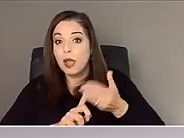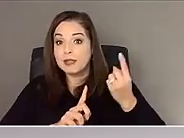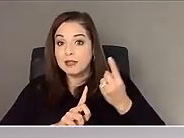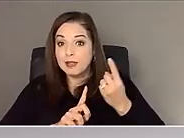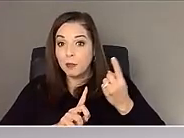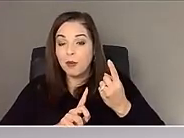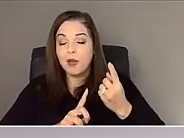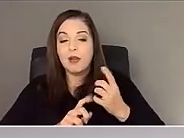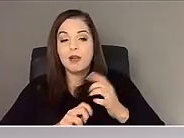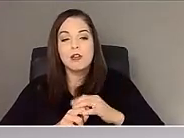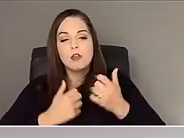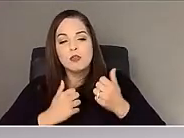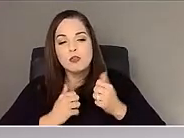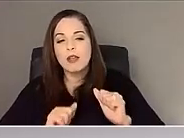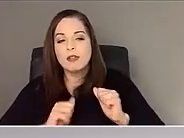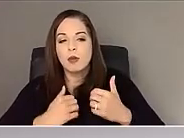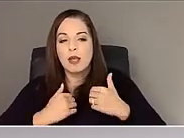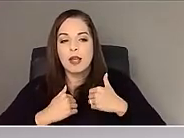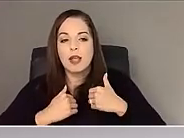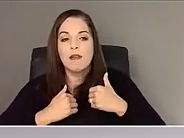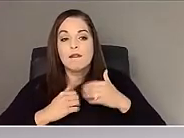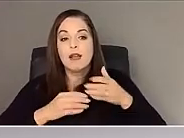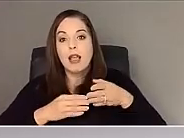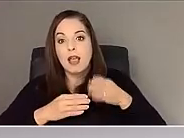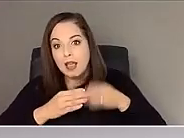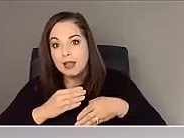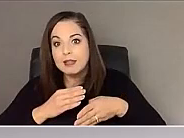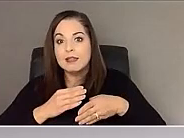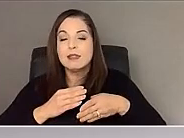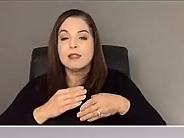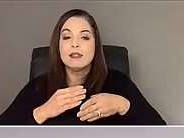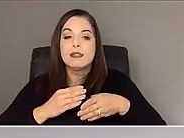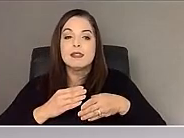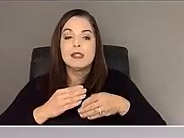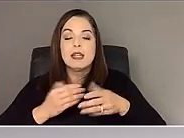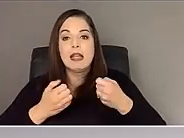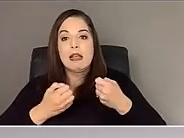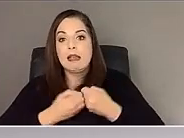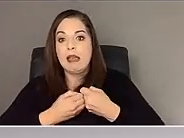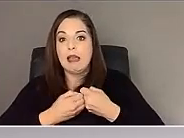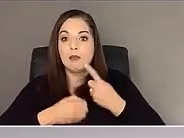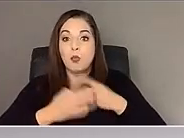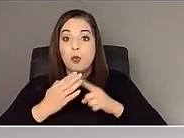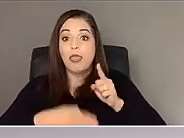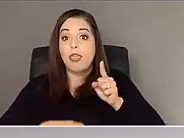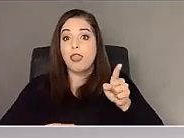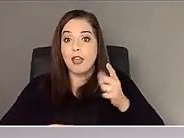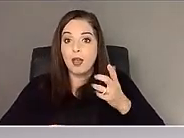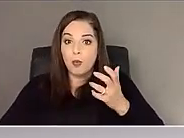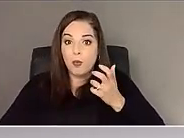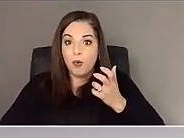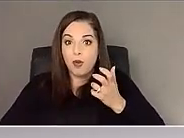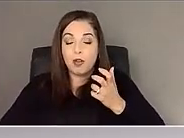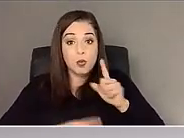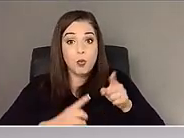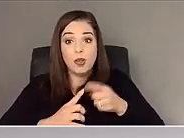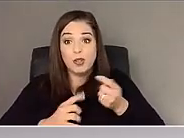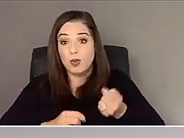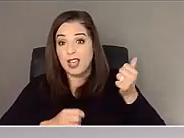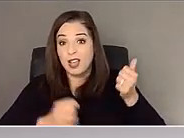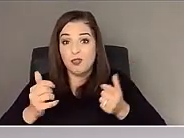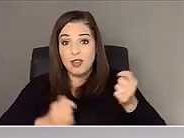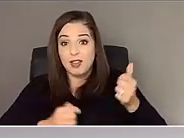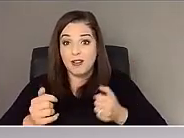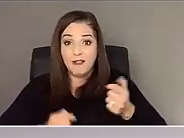you know, trying to have an end, an end game of what they want. When you get rid of the